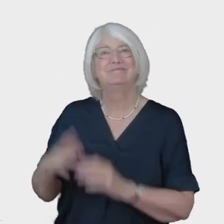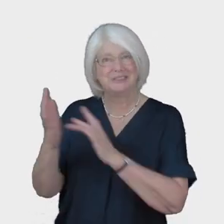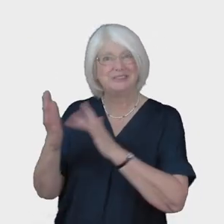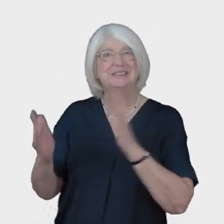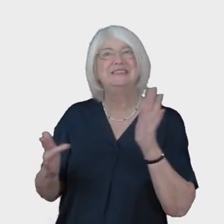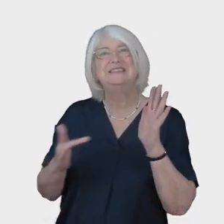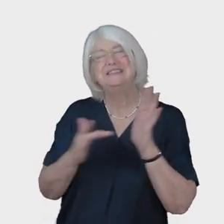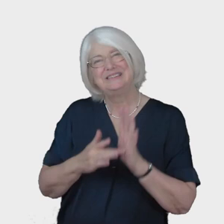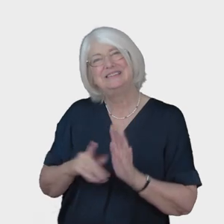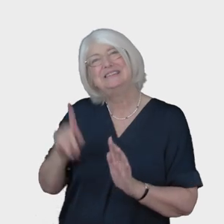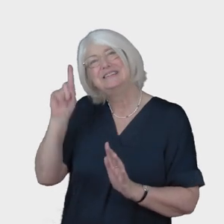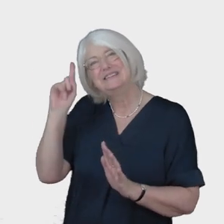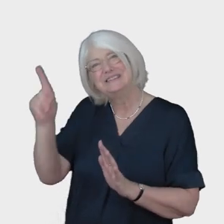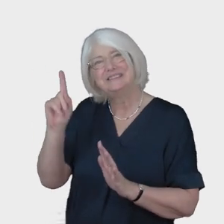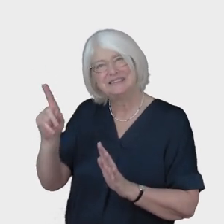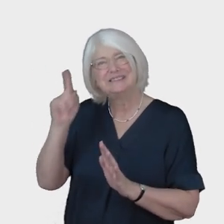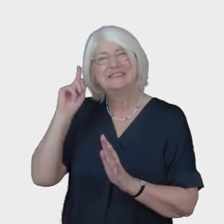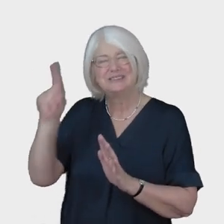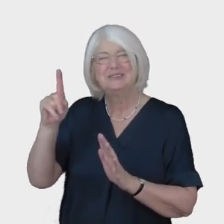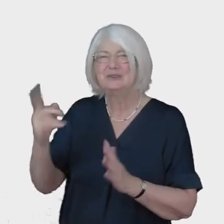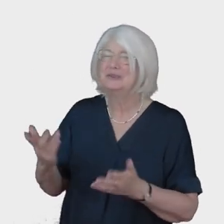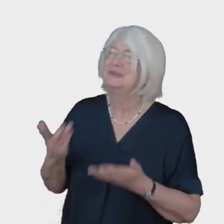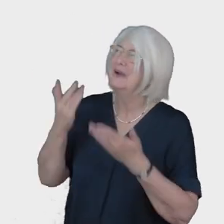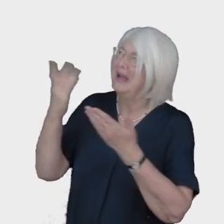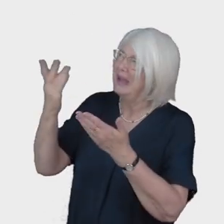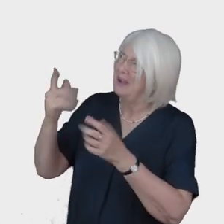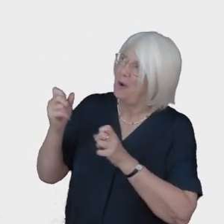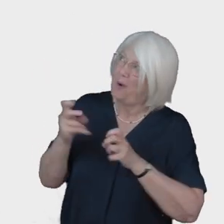have it all your way